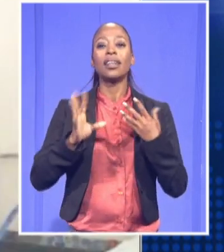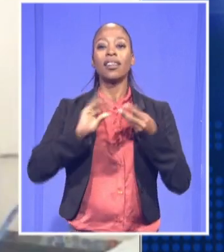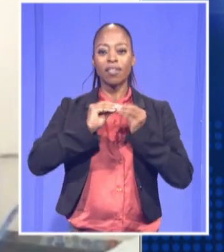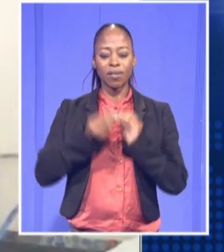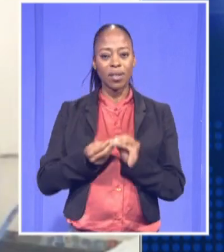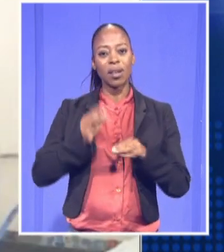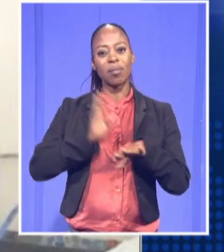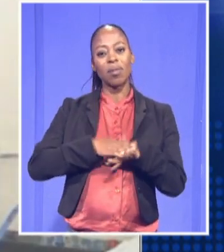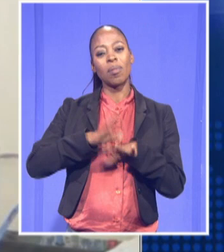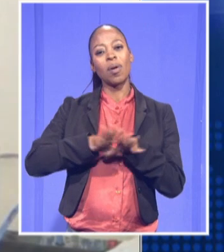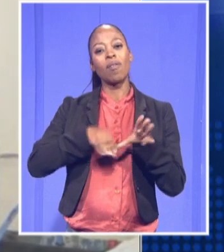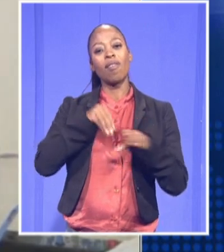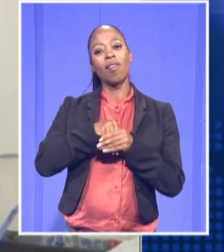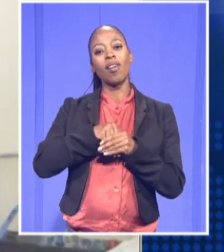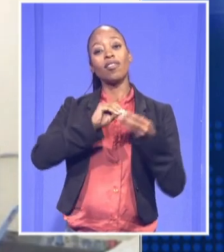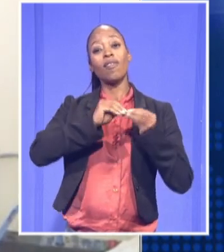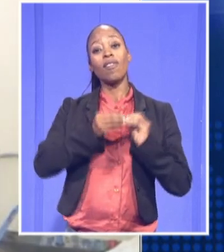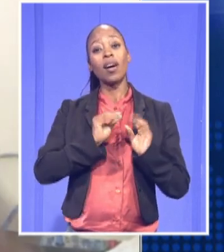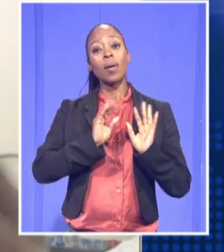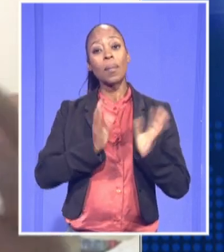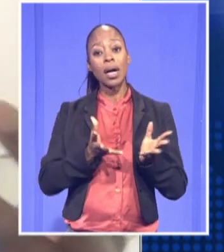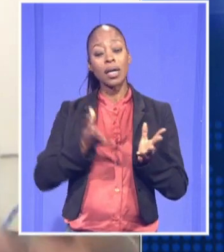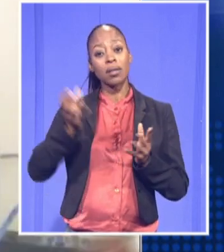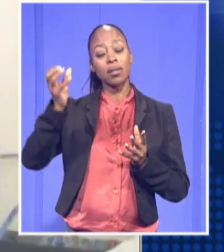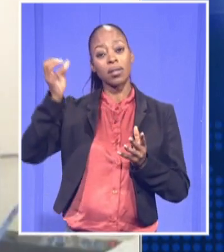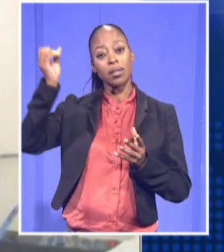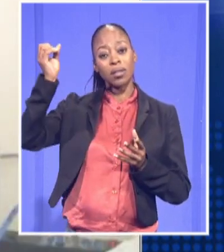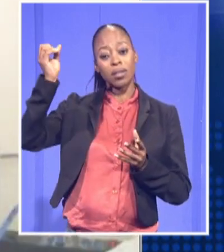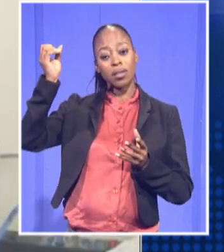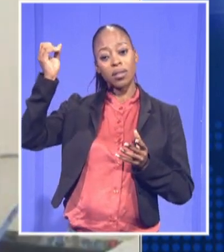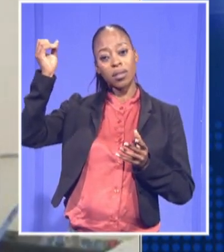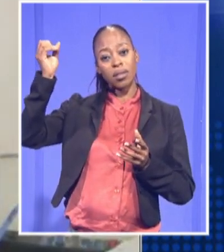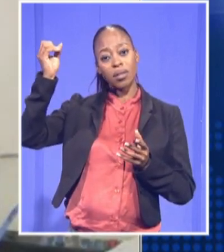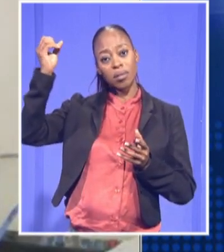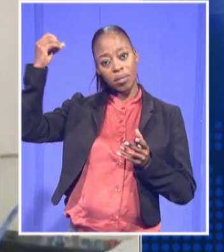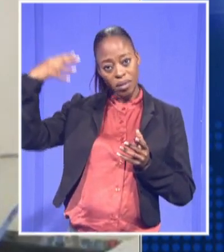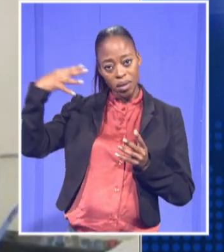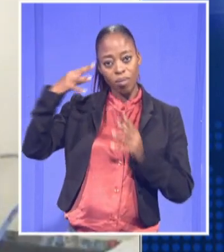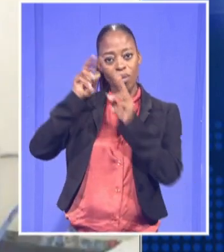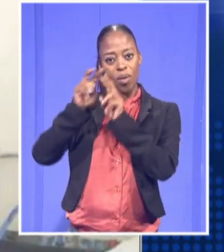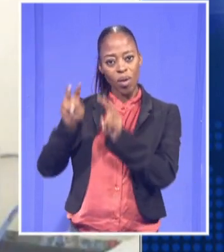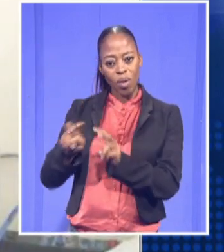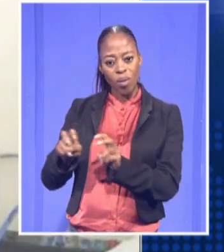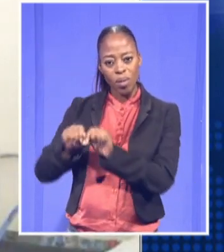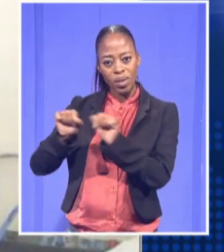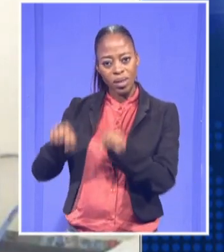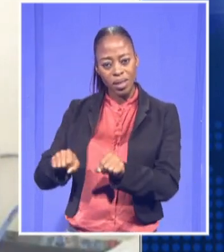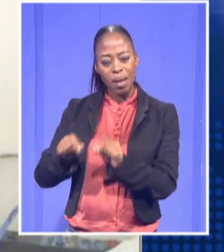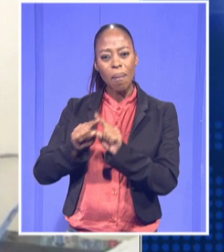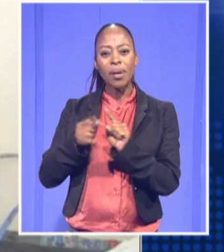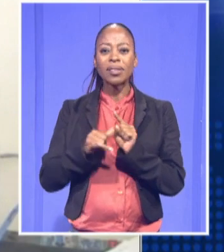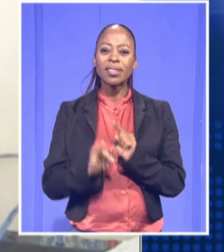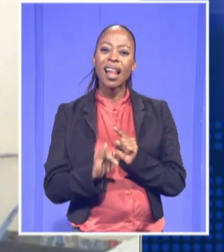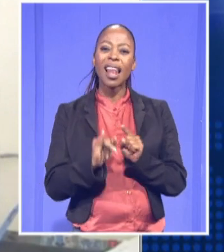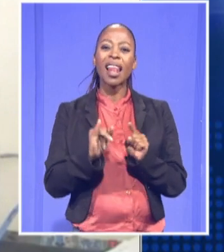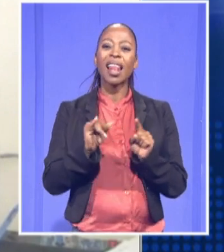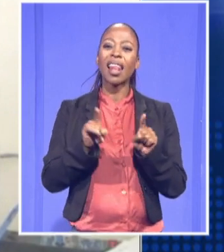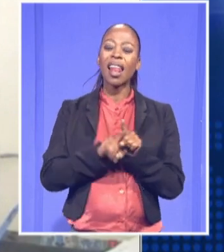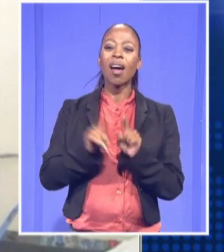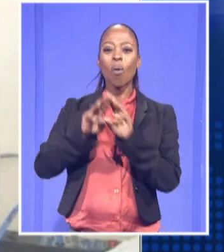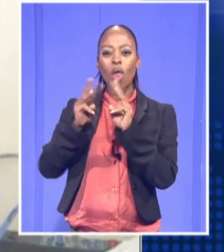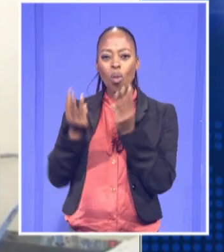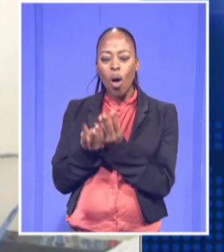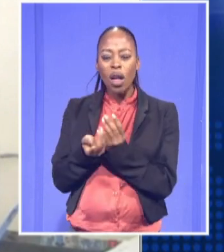to form not only a solar, a young solar system, but a solar system with particular planets